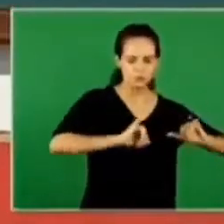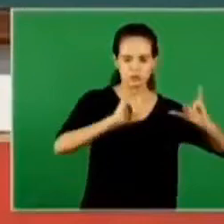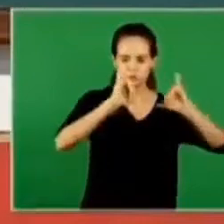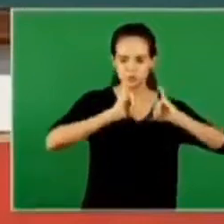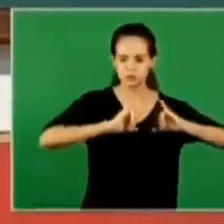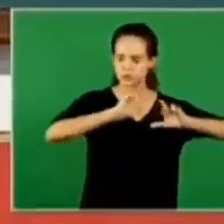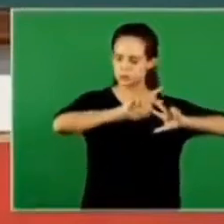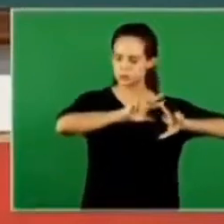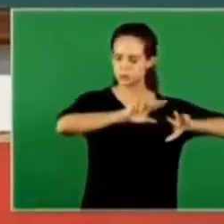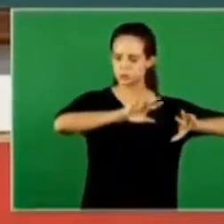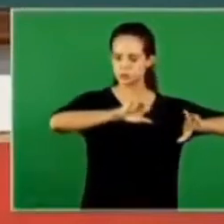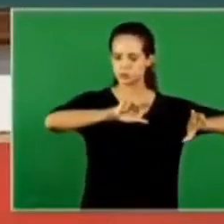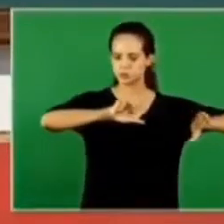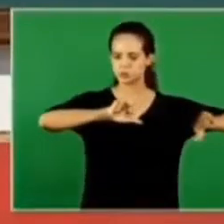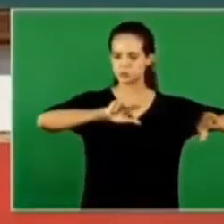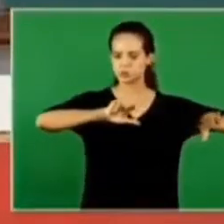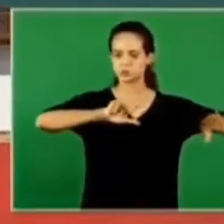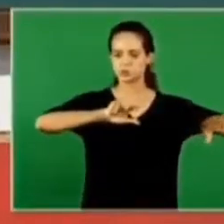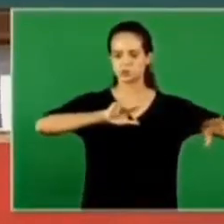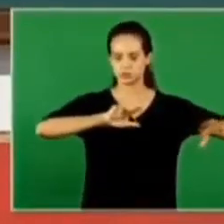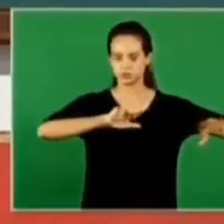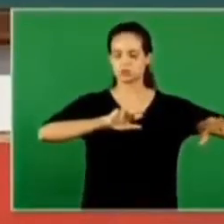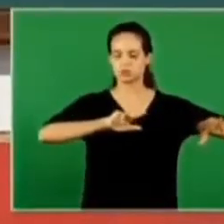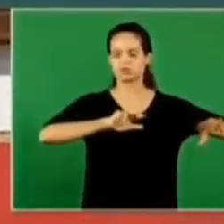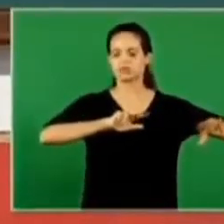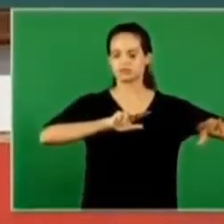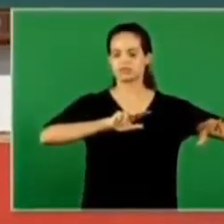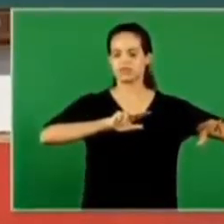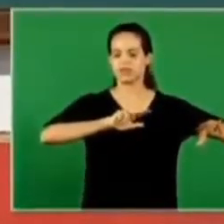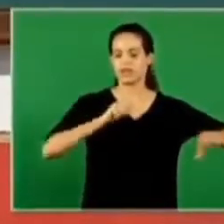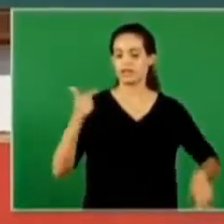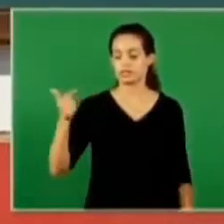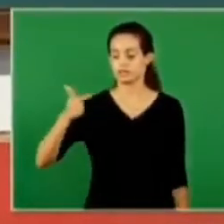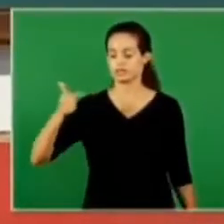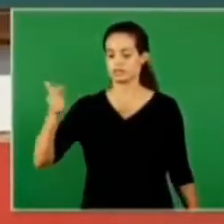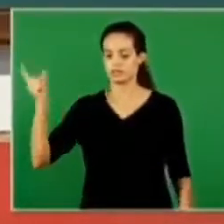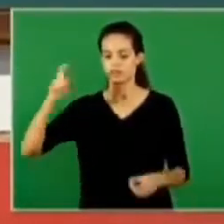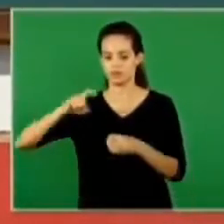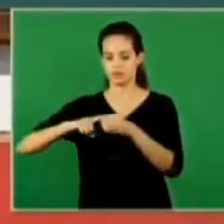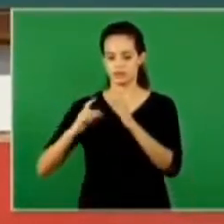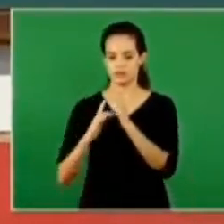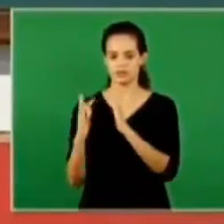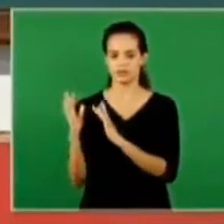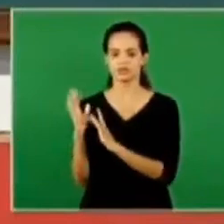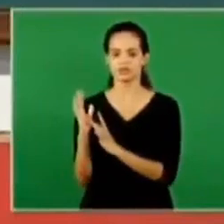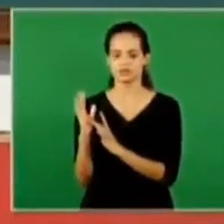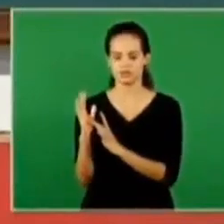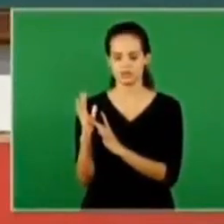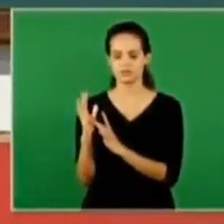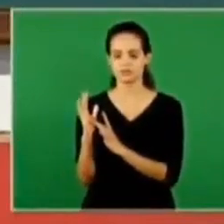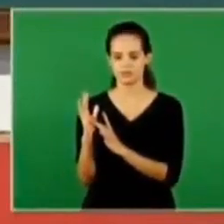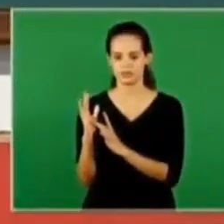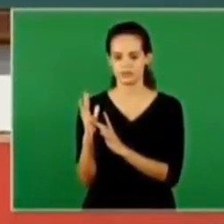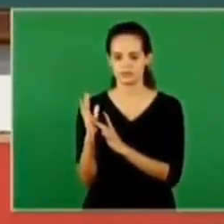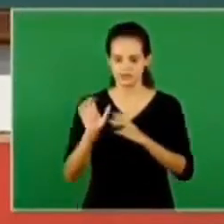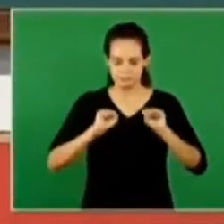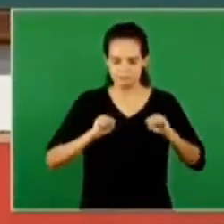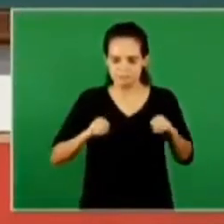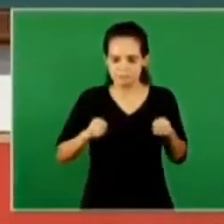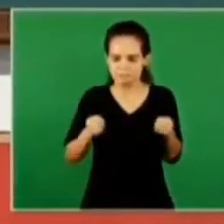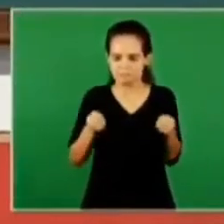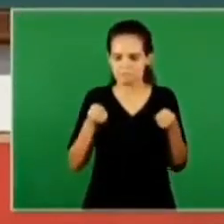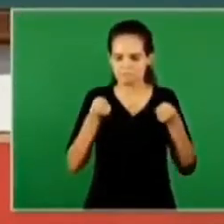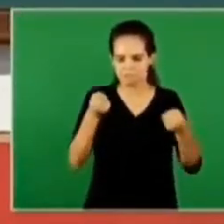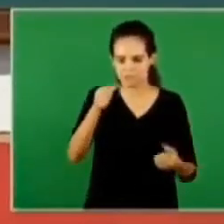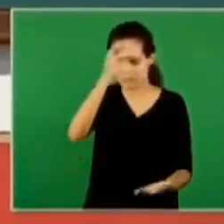about the second come of jesus then the first arrival of jesus in order to nourish the